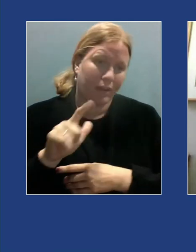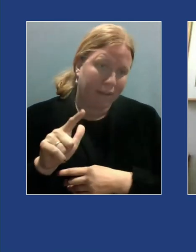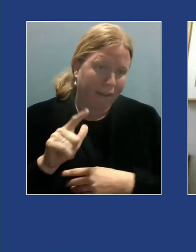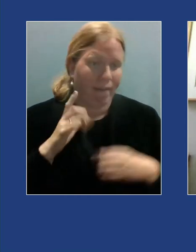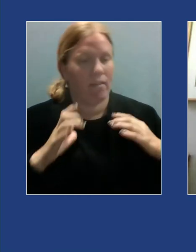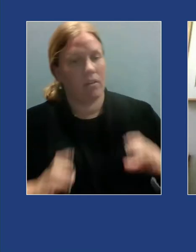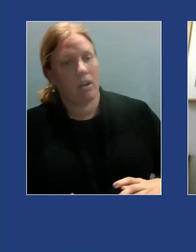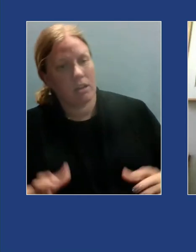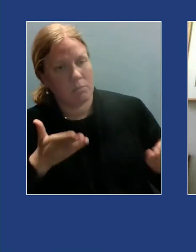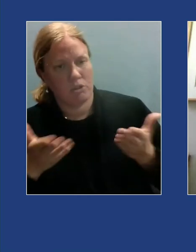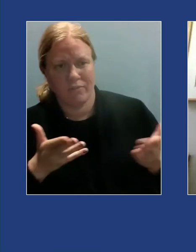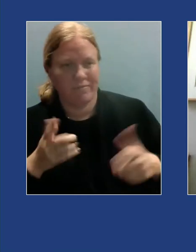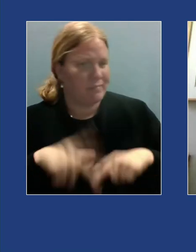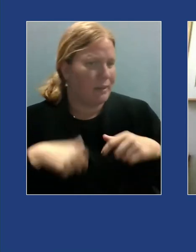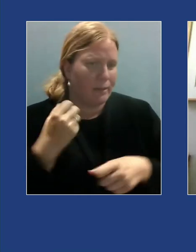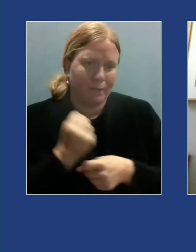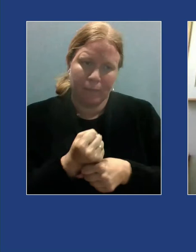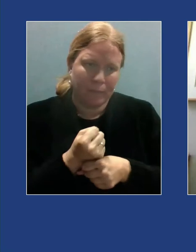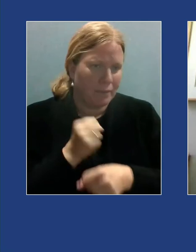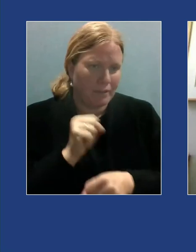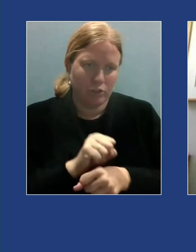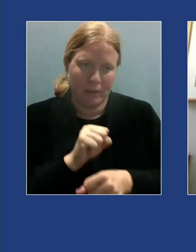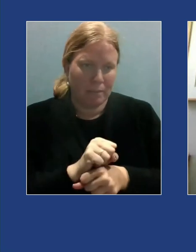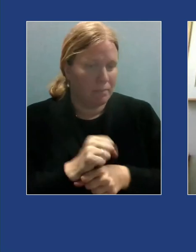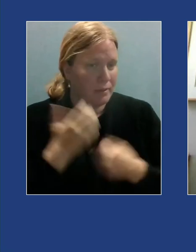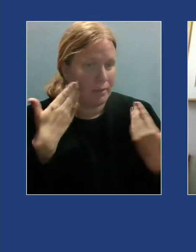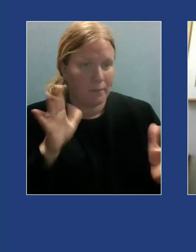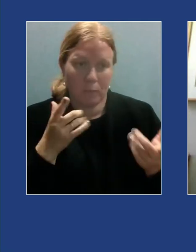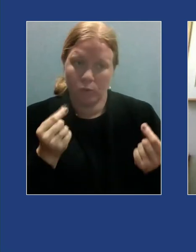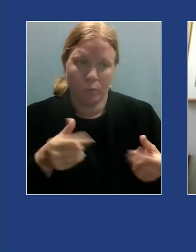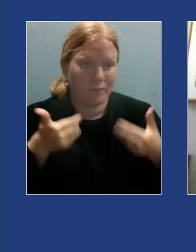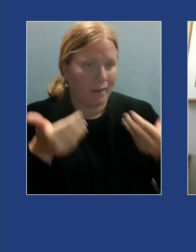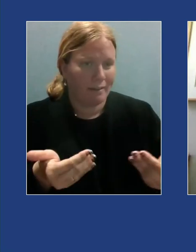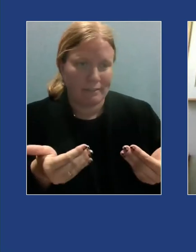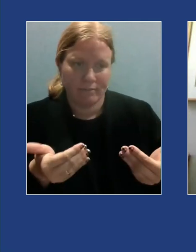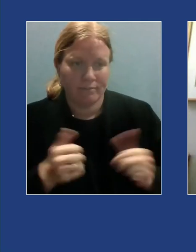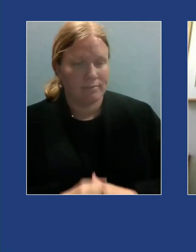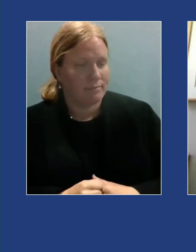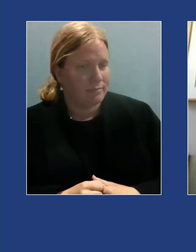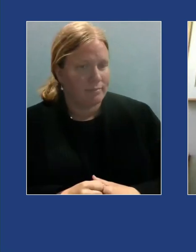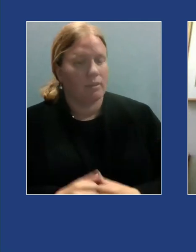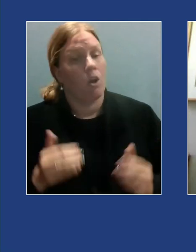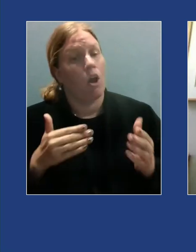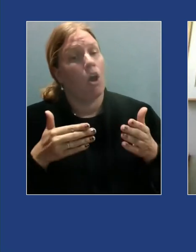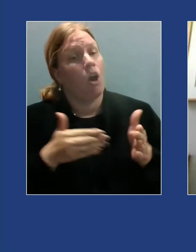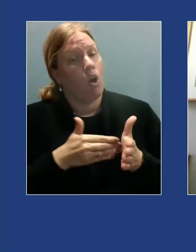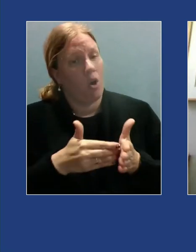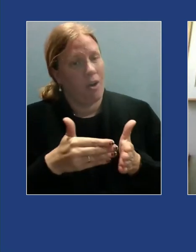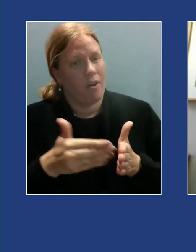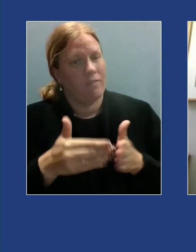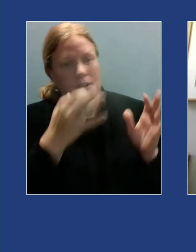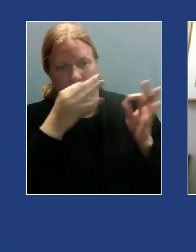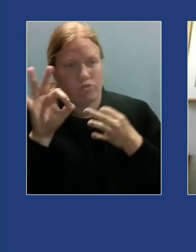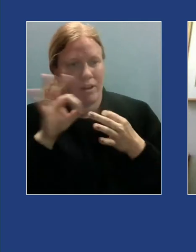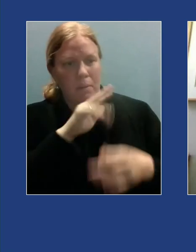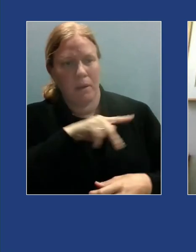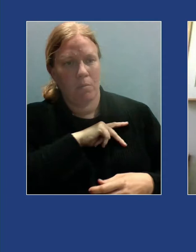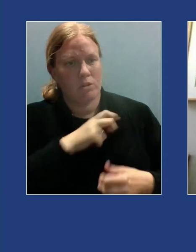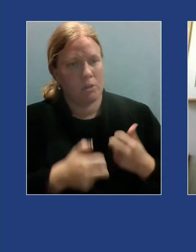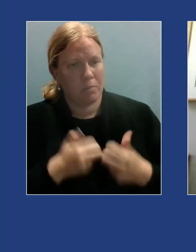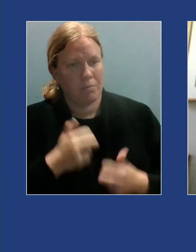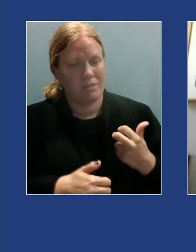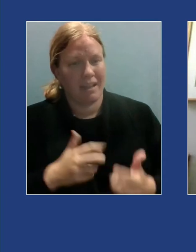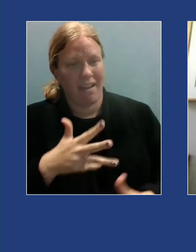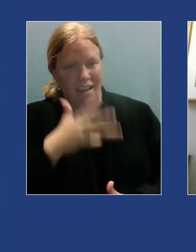wasn't able to hold on to a job and had no idea what to do next I often got distracted by personal problems and felt angry when a